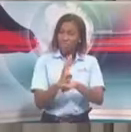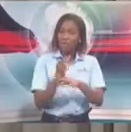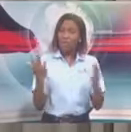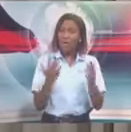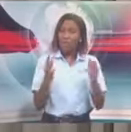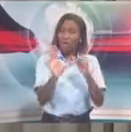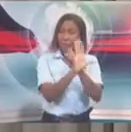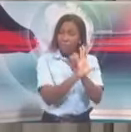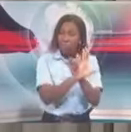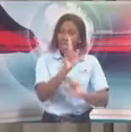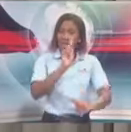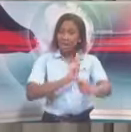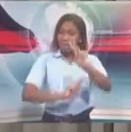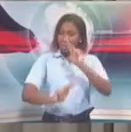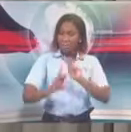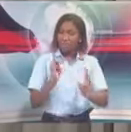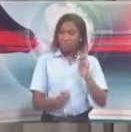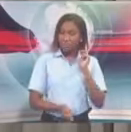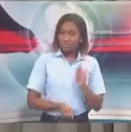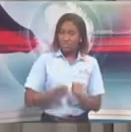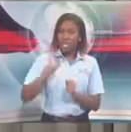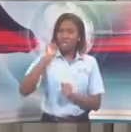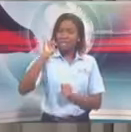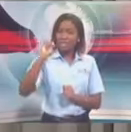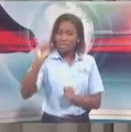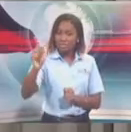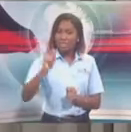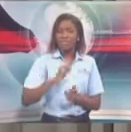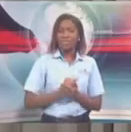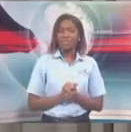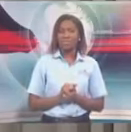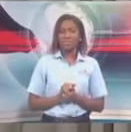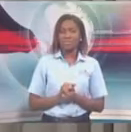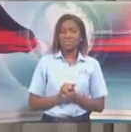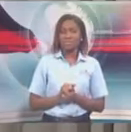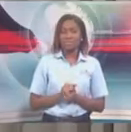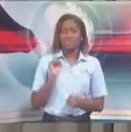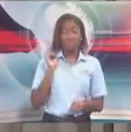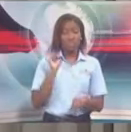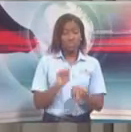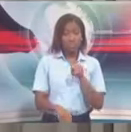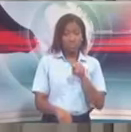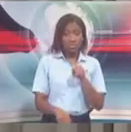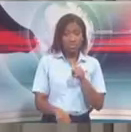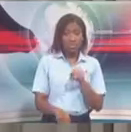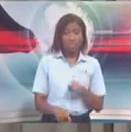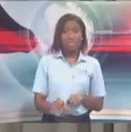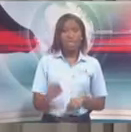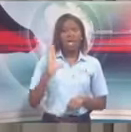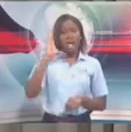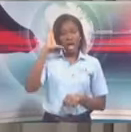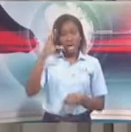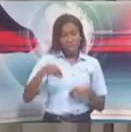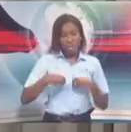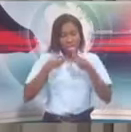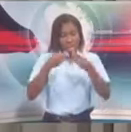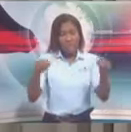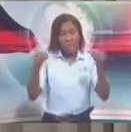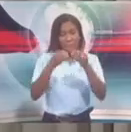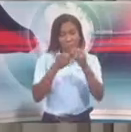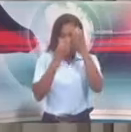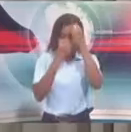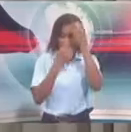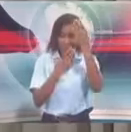Trinidad and Tobago. Continue nationals, a shelter in place where you are. So, there will be more information provided as we go forward.